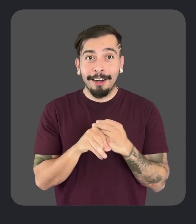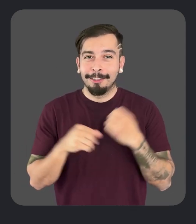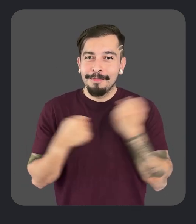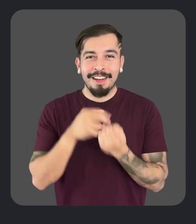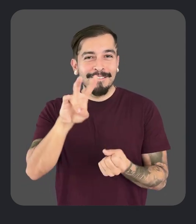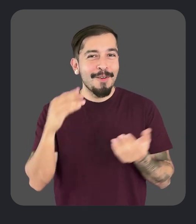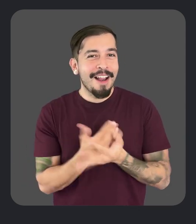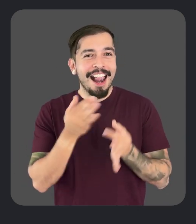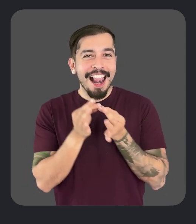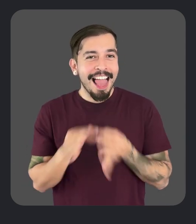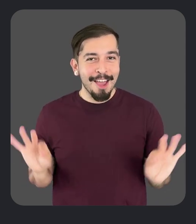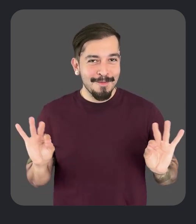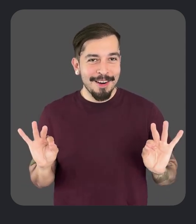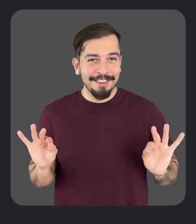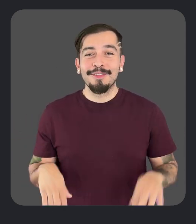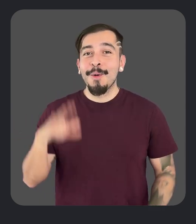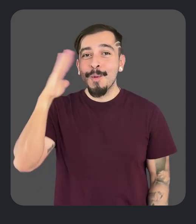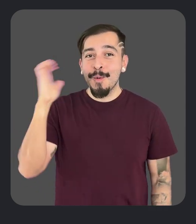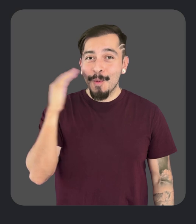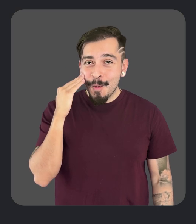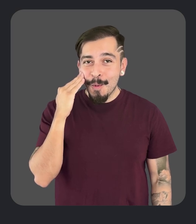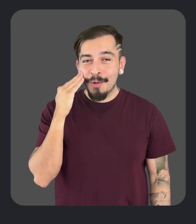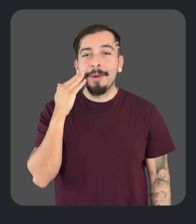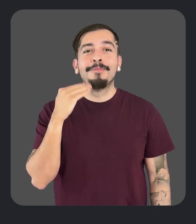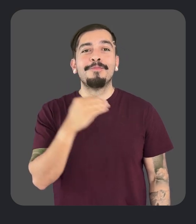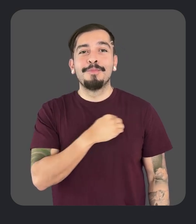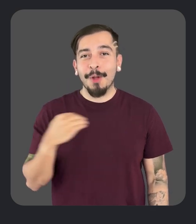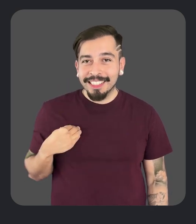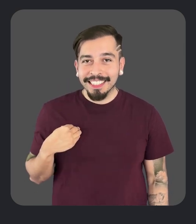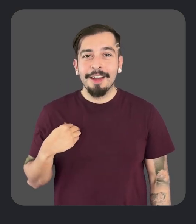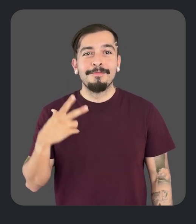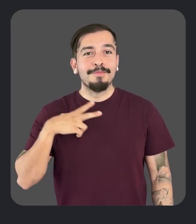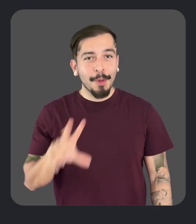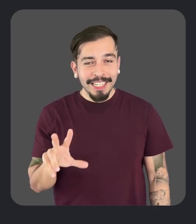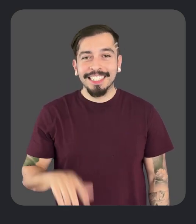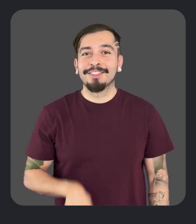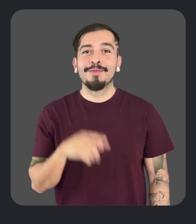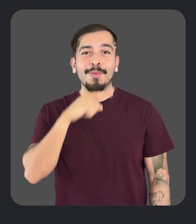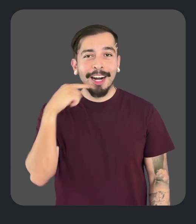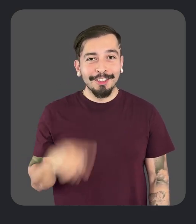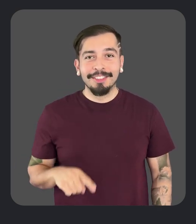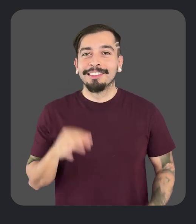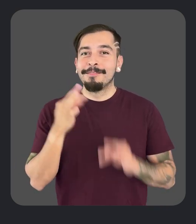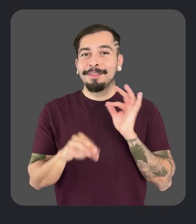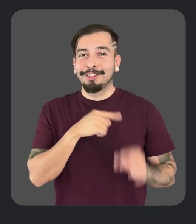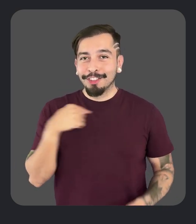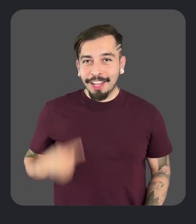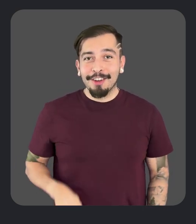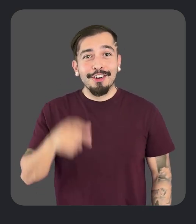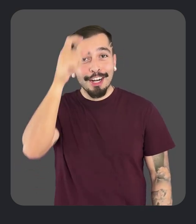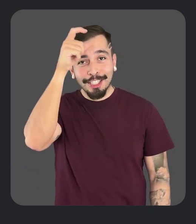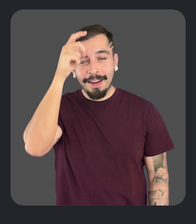addition to being supported in seven new languages, Korean, Polish, Portuguese, Russian, simplified Chinese,